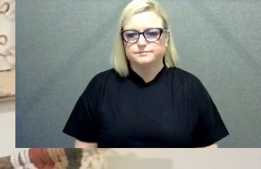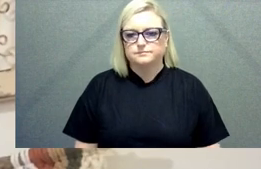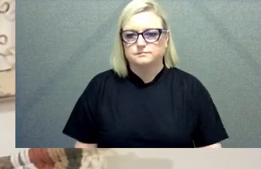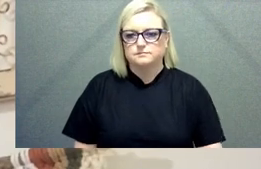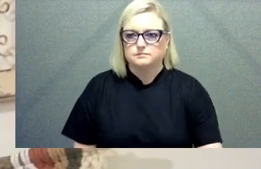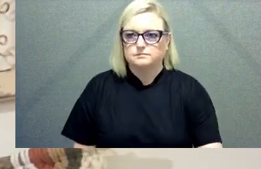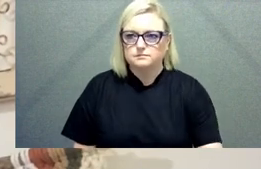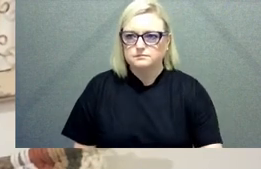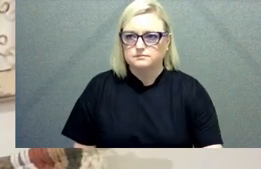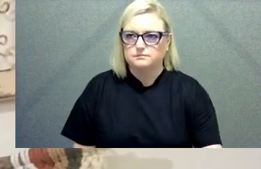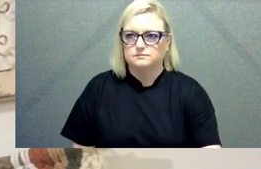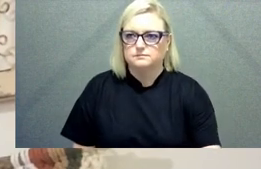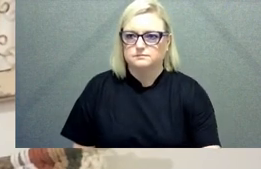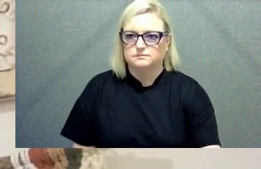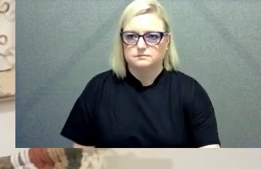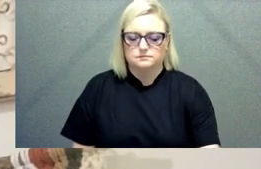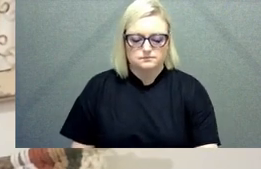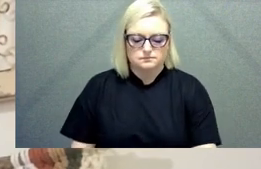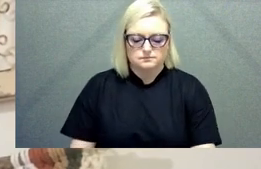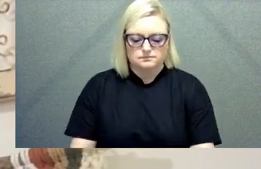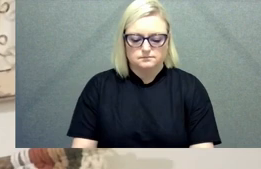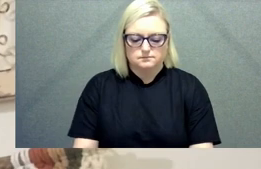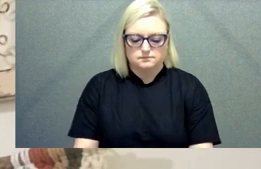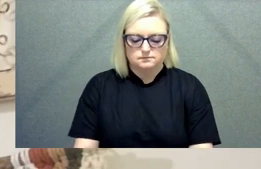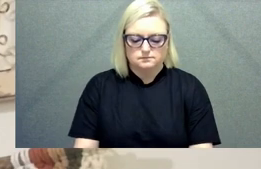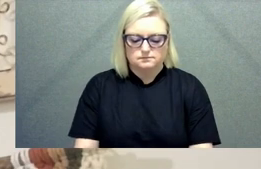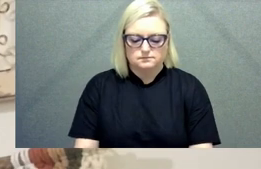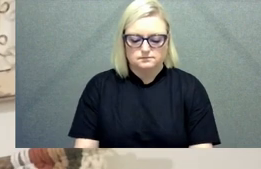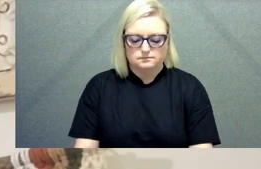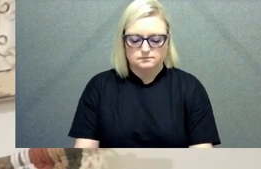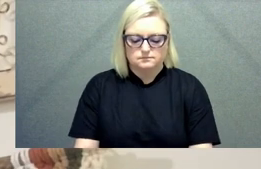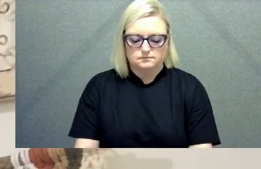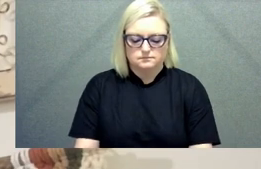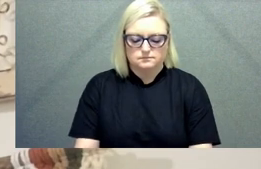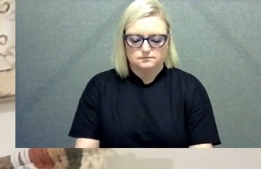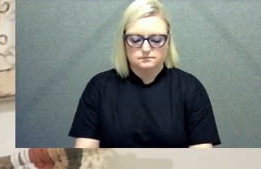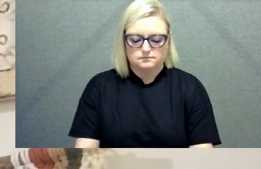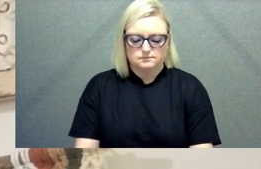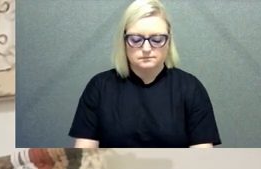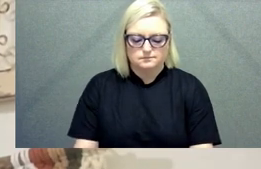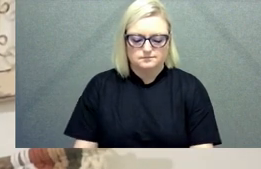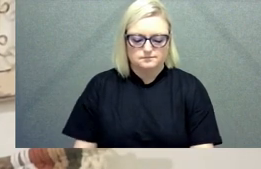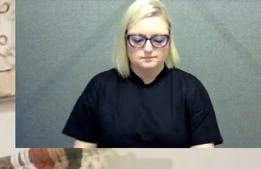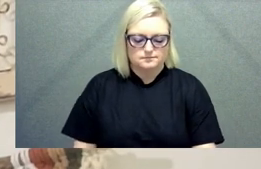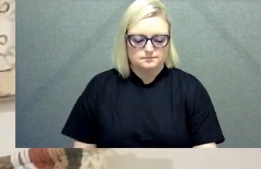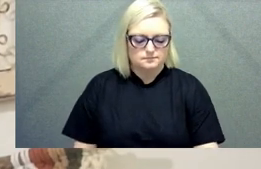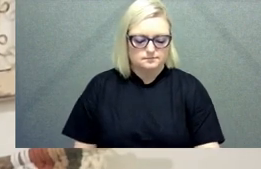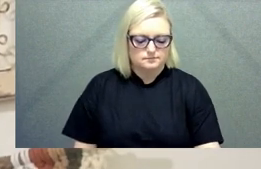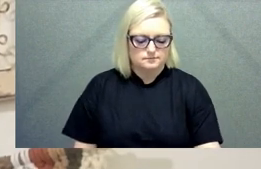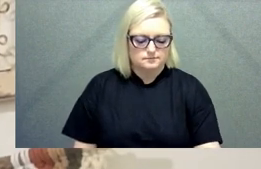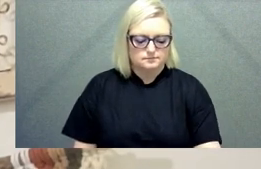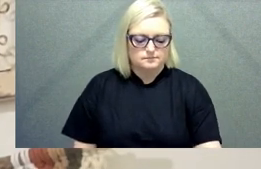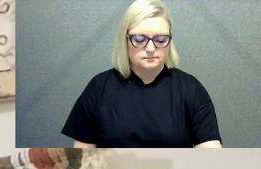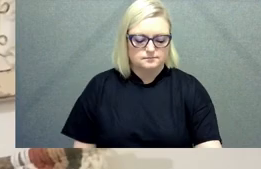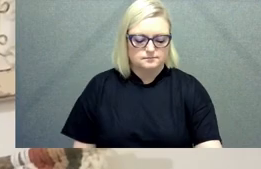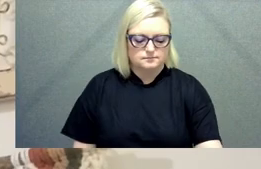we have local state federal all kinds of different government agencies departments